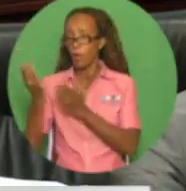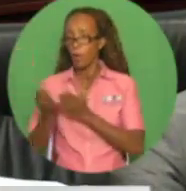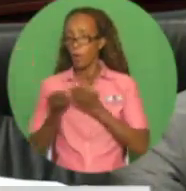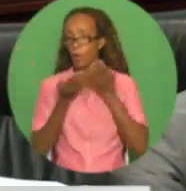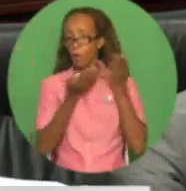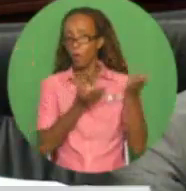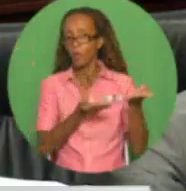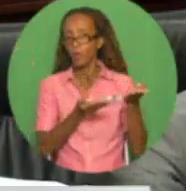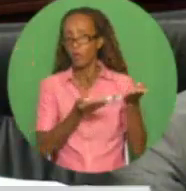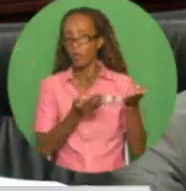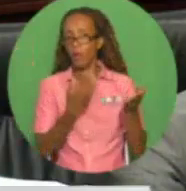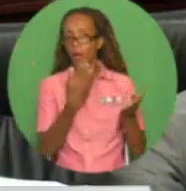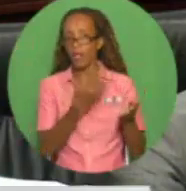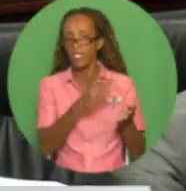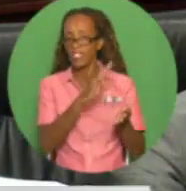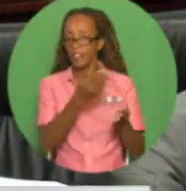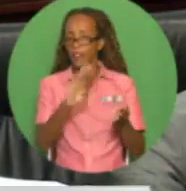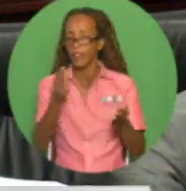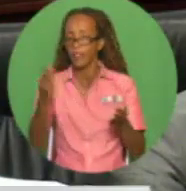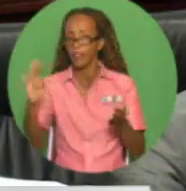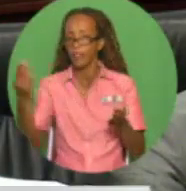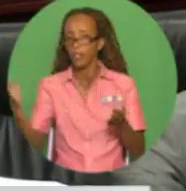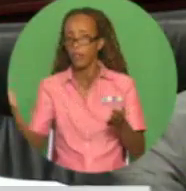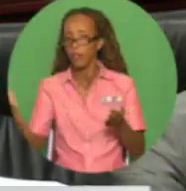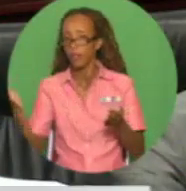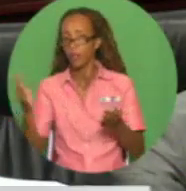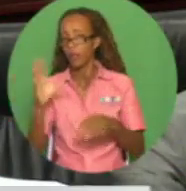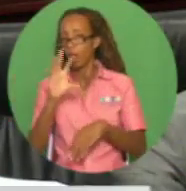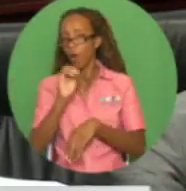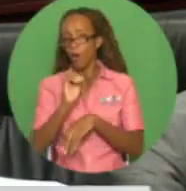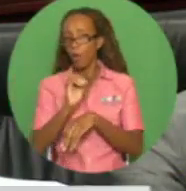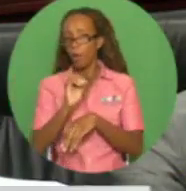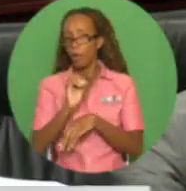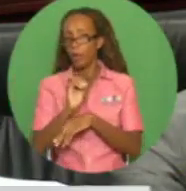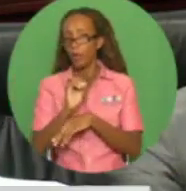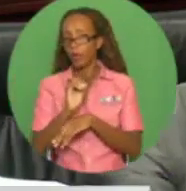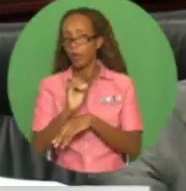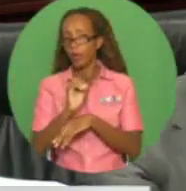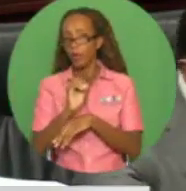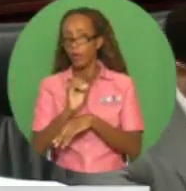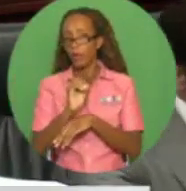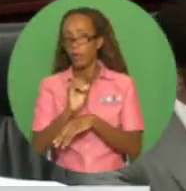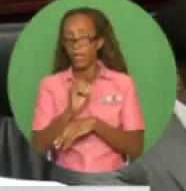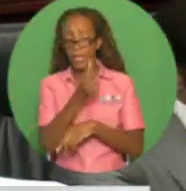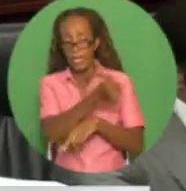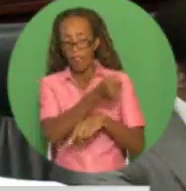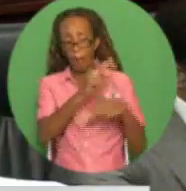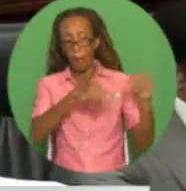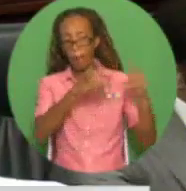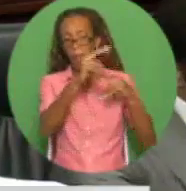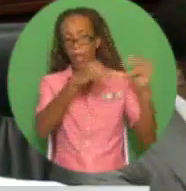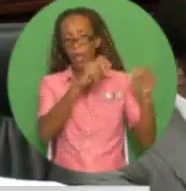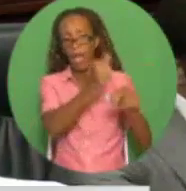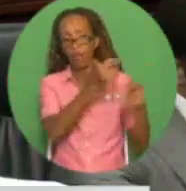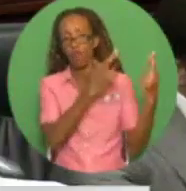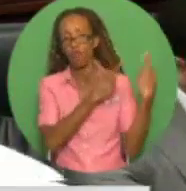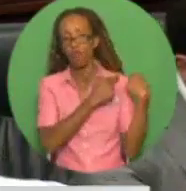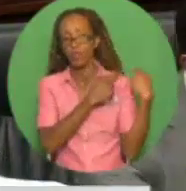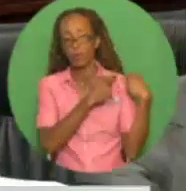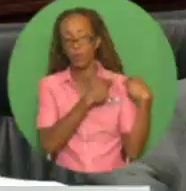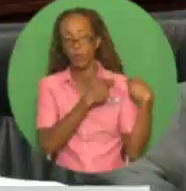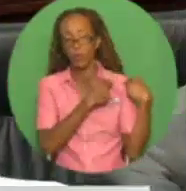to qualified independent power producers through build-own operate schemes for grid-tied power